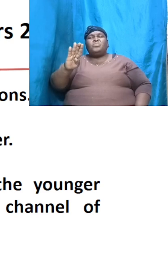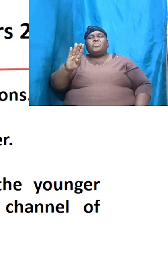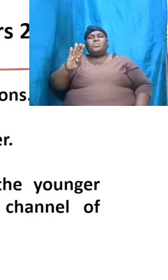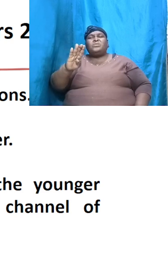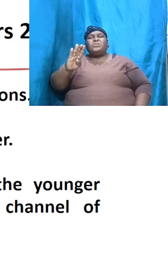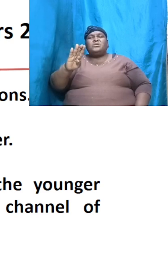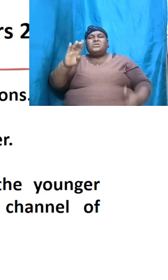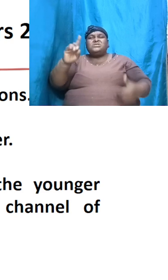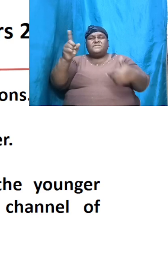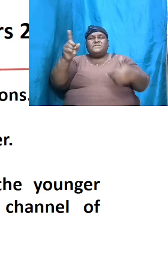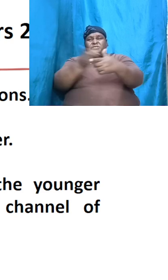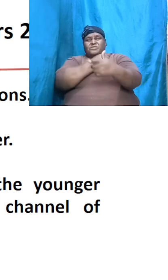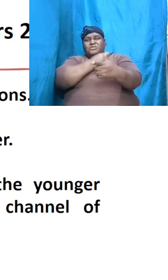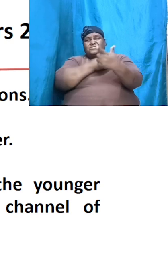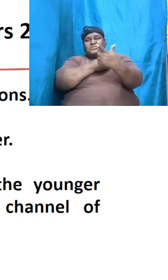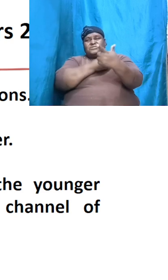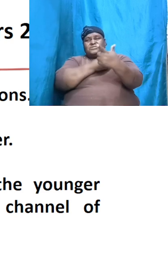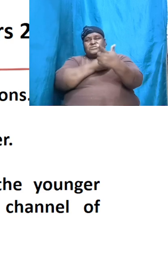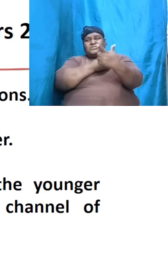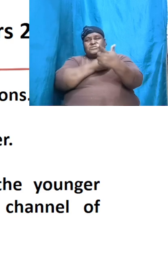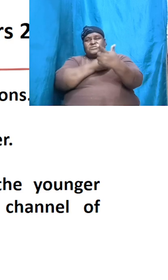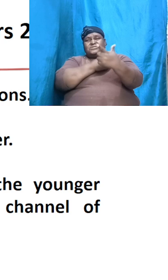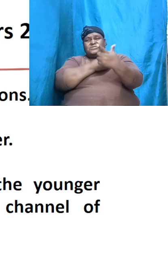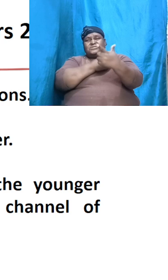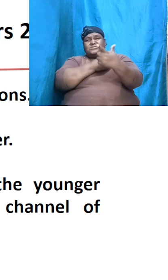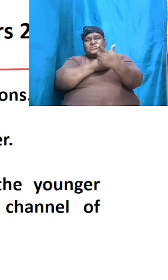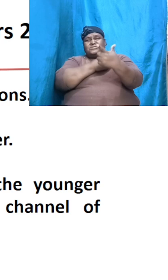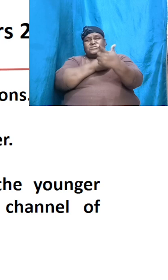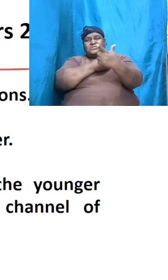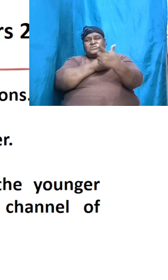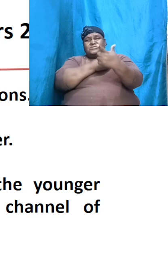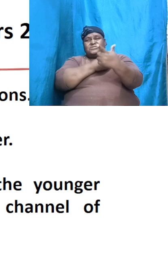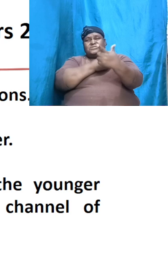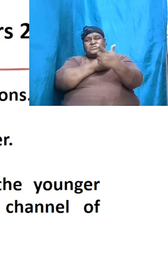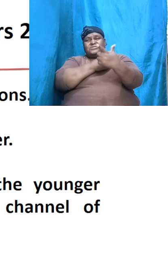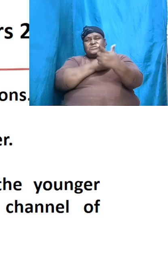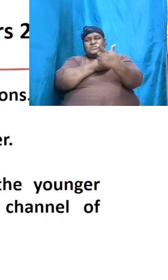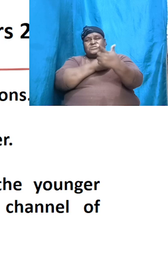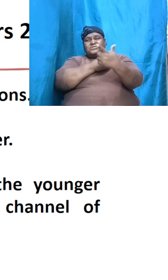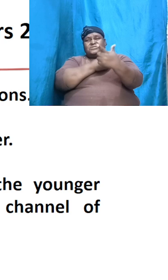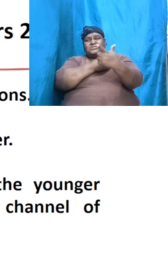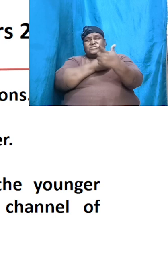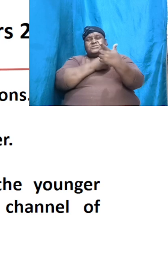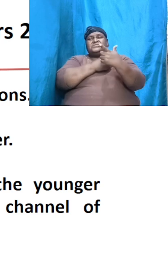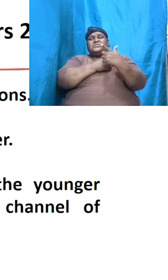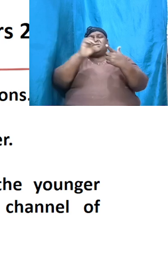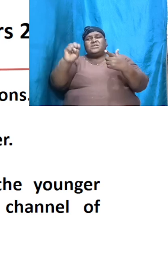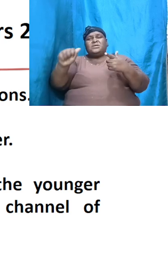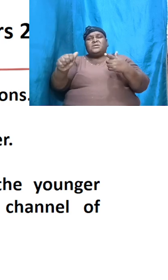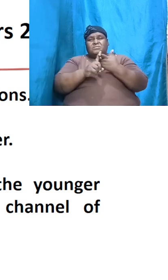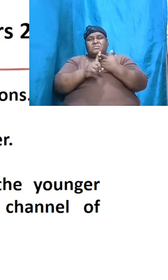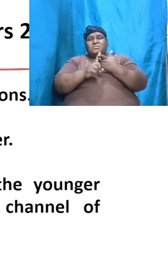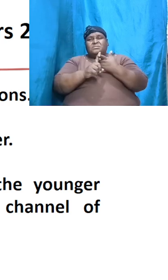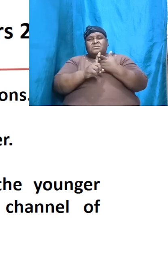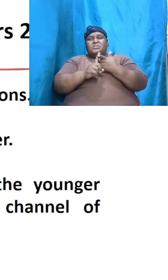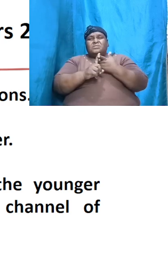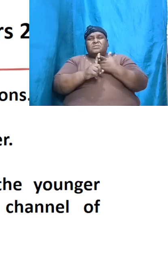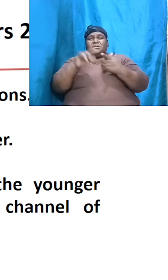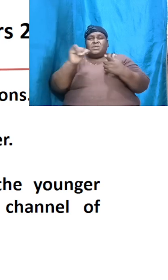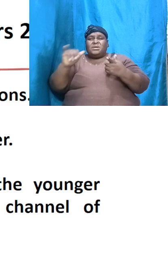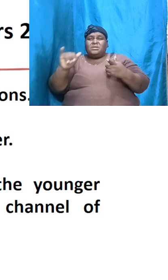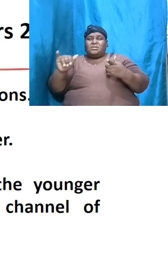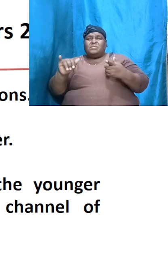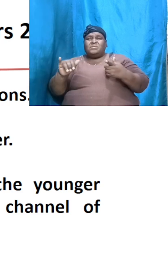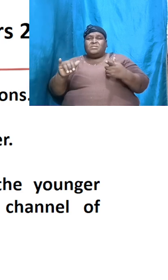hours doesn't matter he's older so Jacob was the younger yet he was chosen